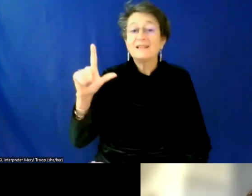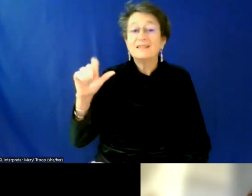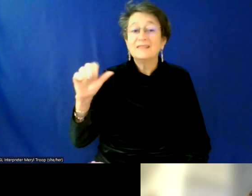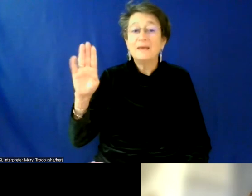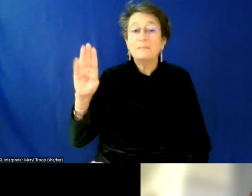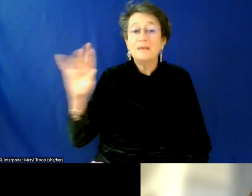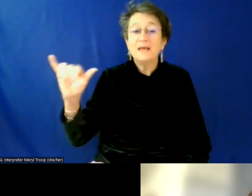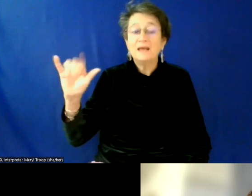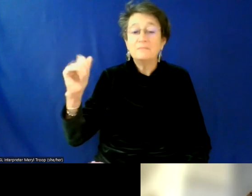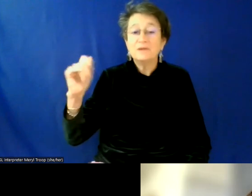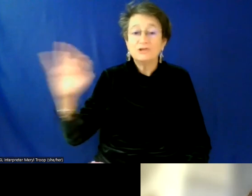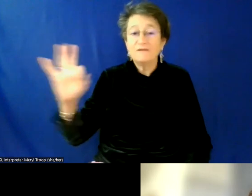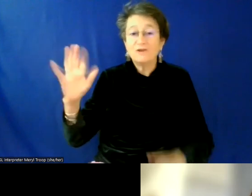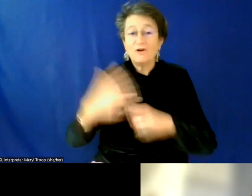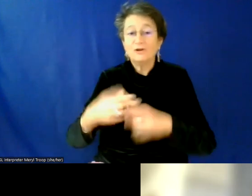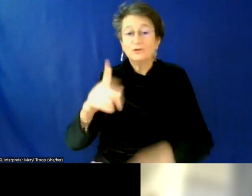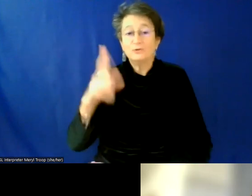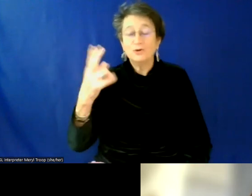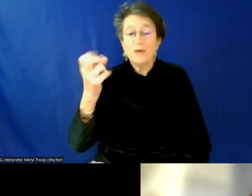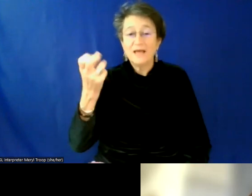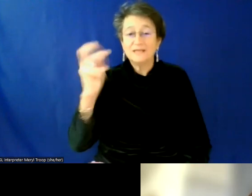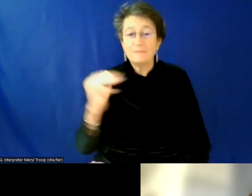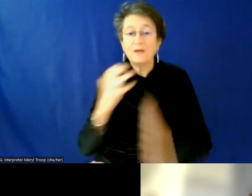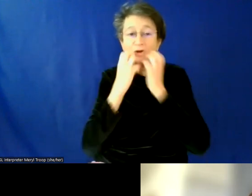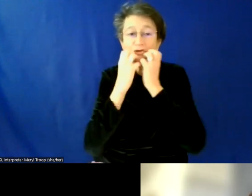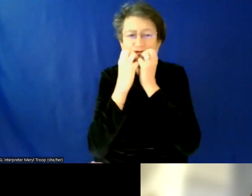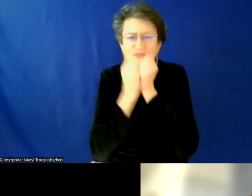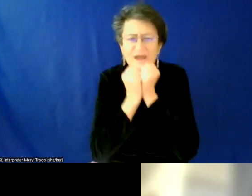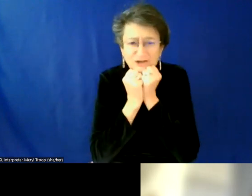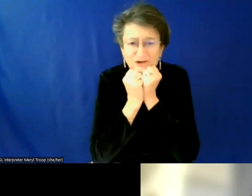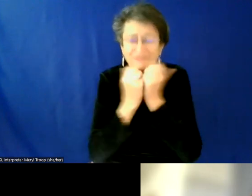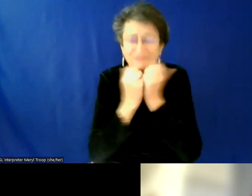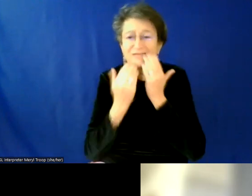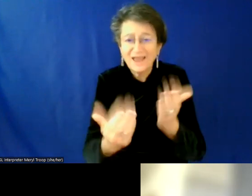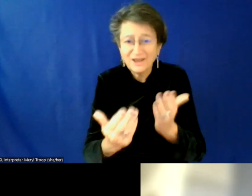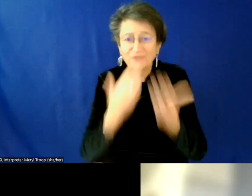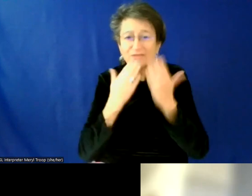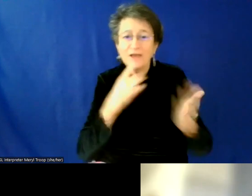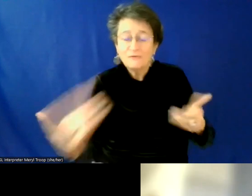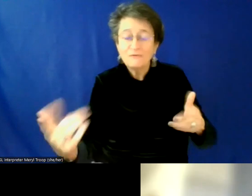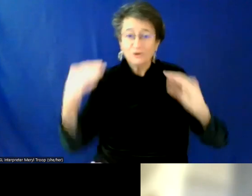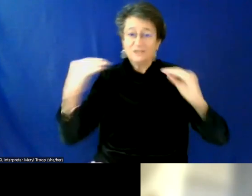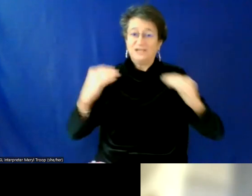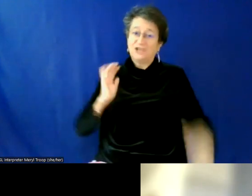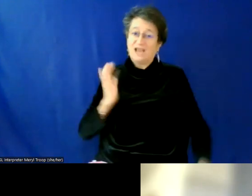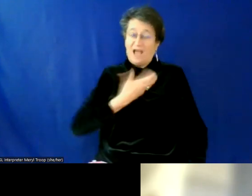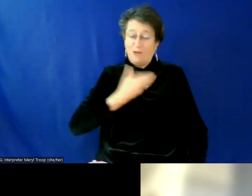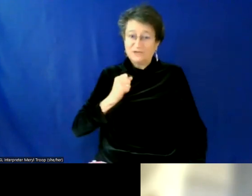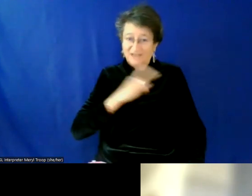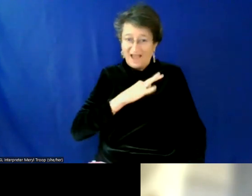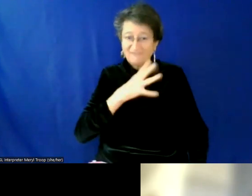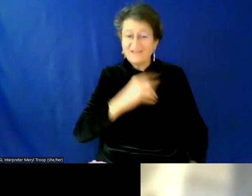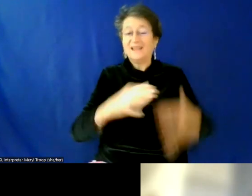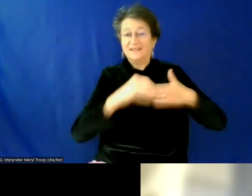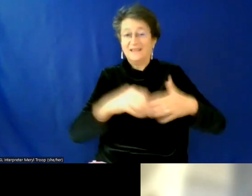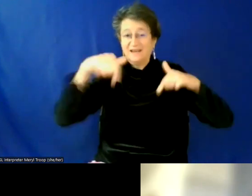decades. Um, and thank you for coming to our staff and producing such good conversation. Um, and, uh, as we go into our